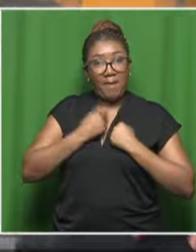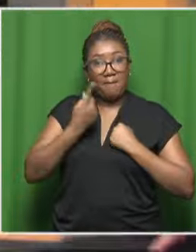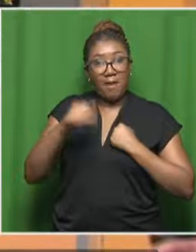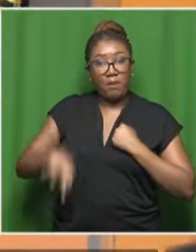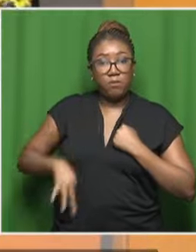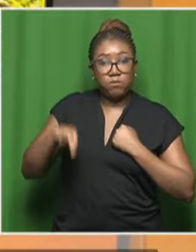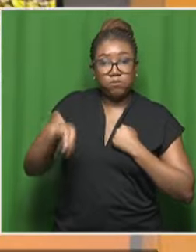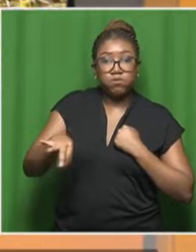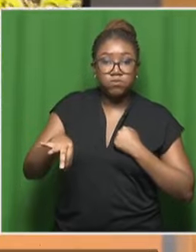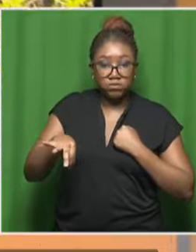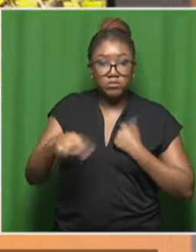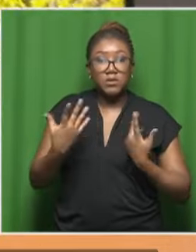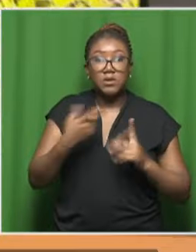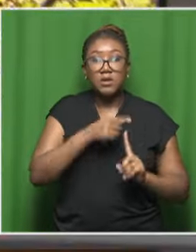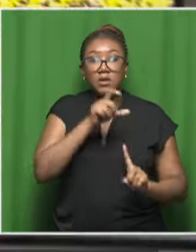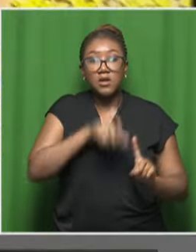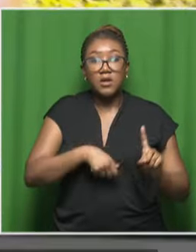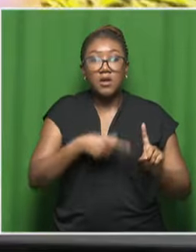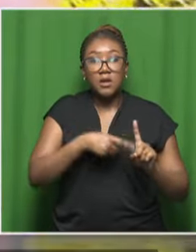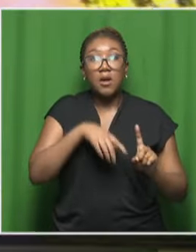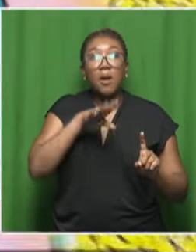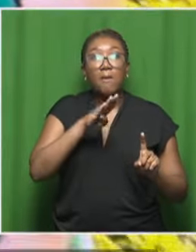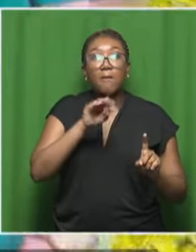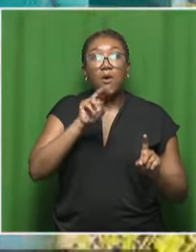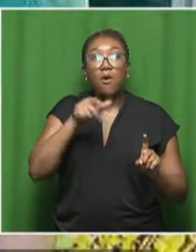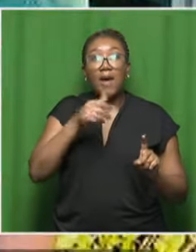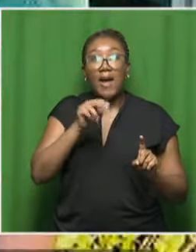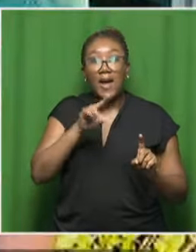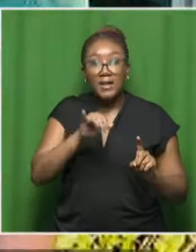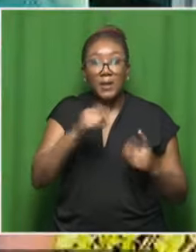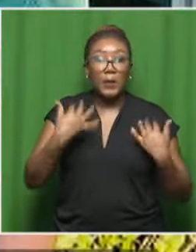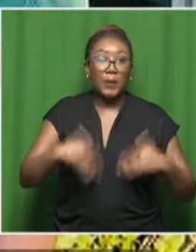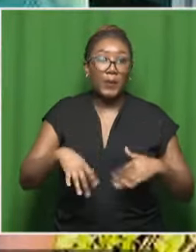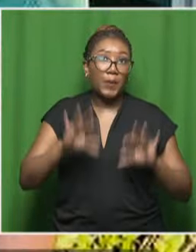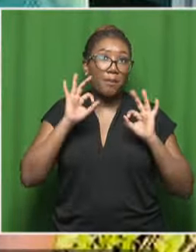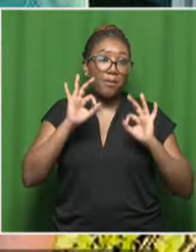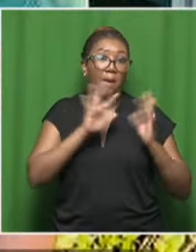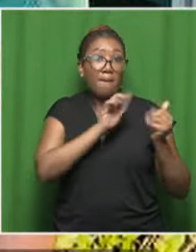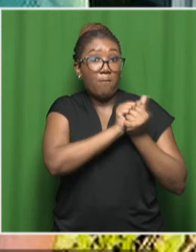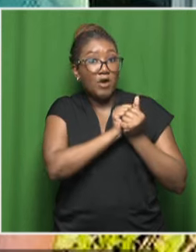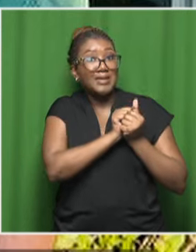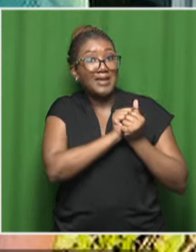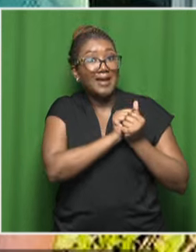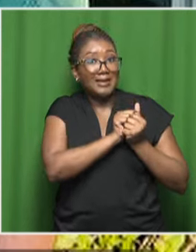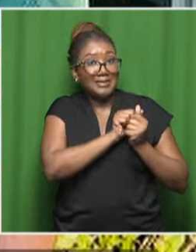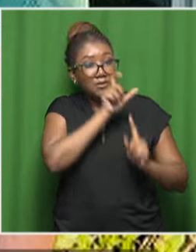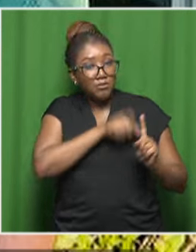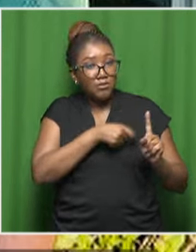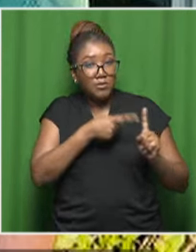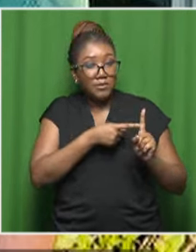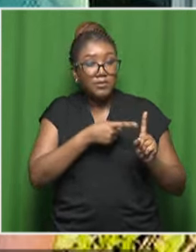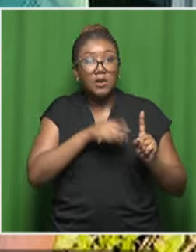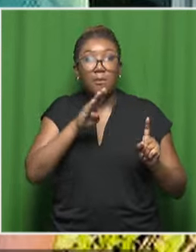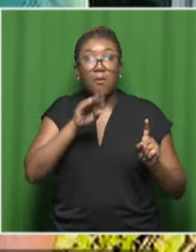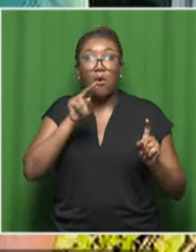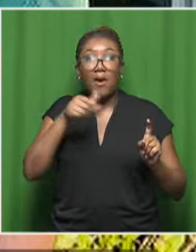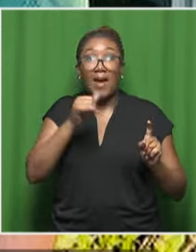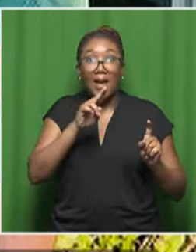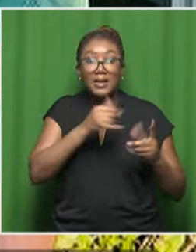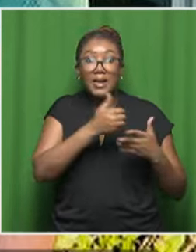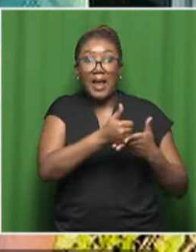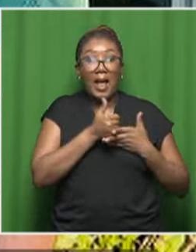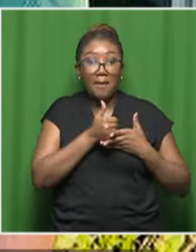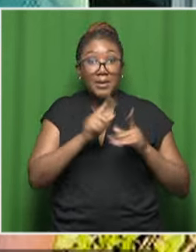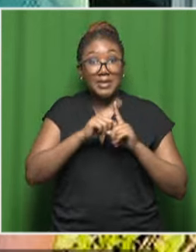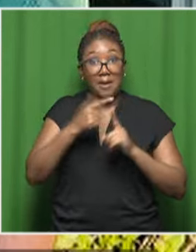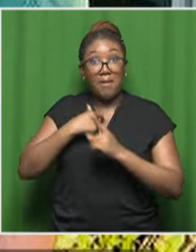My partner, Bongani Untombeni, she's got incredible business acumen. So, she certainly helped me because when I retired, I didn't